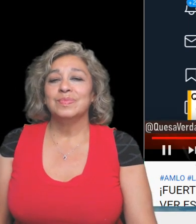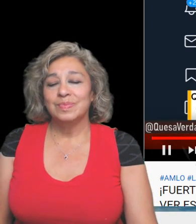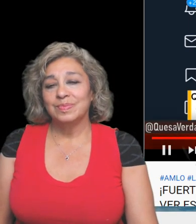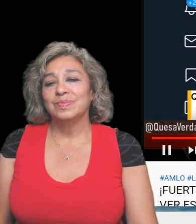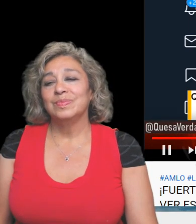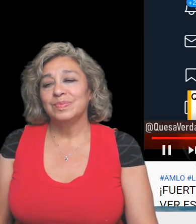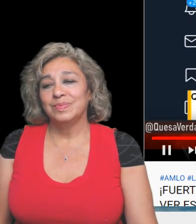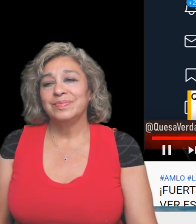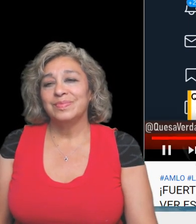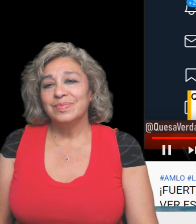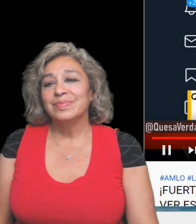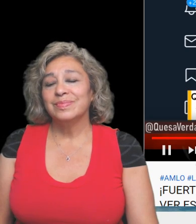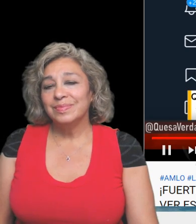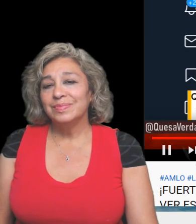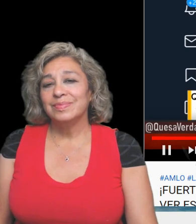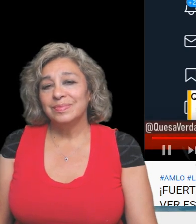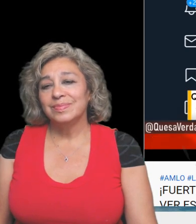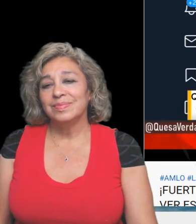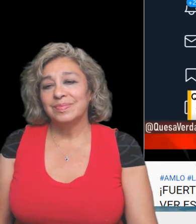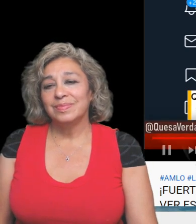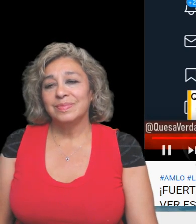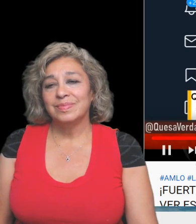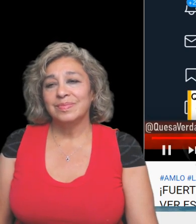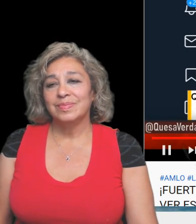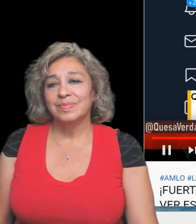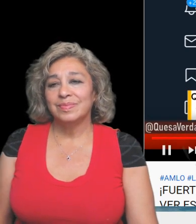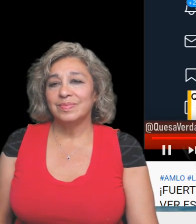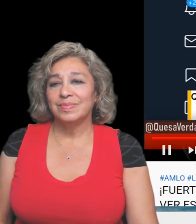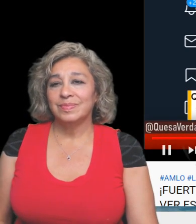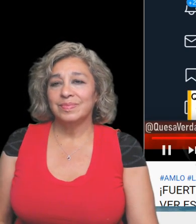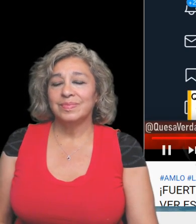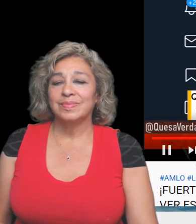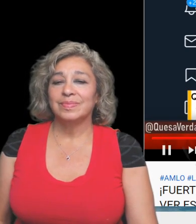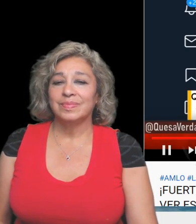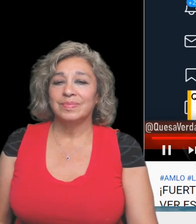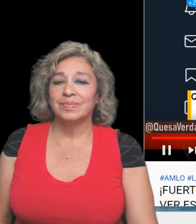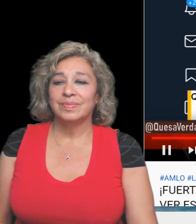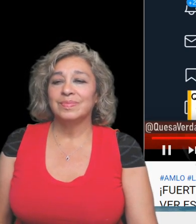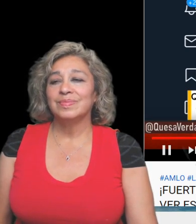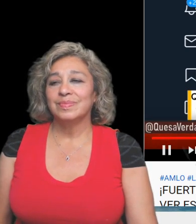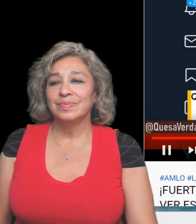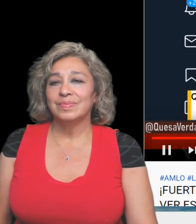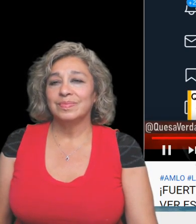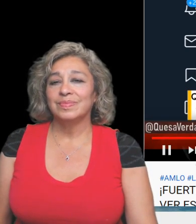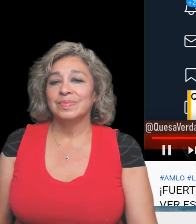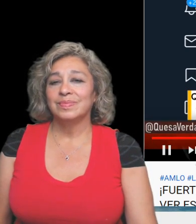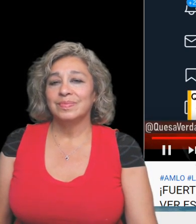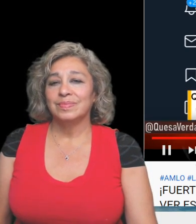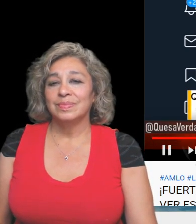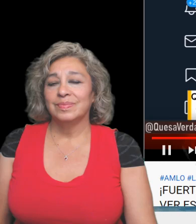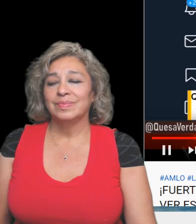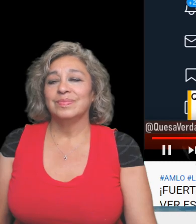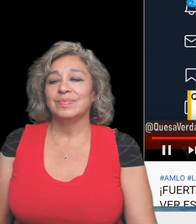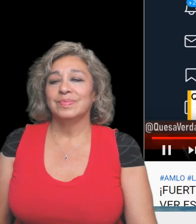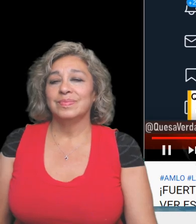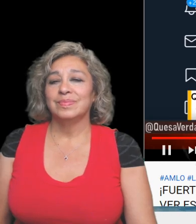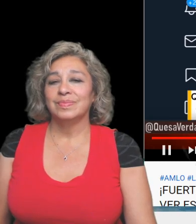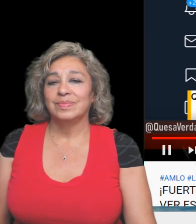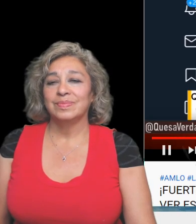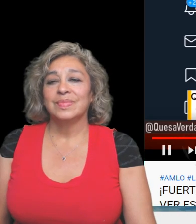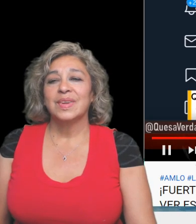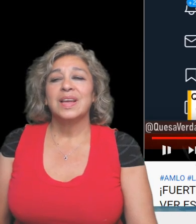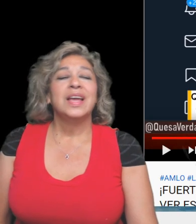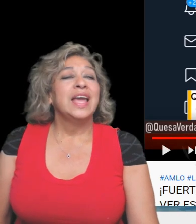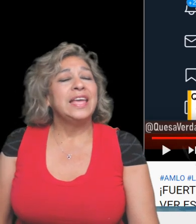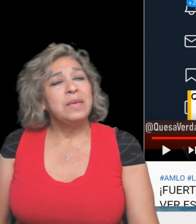ha resultado un fracaso y ponen Andrés Manuel López Obrador como mensaje el mensaje que mandó el día